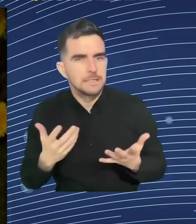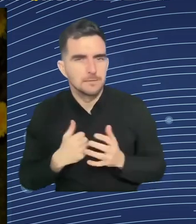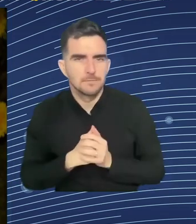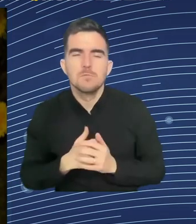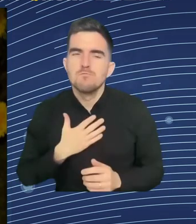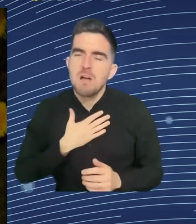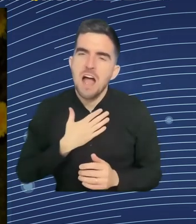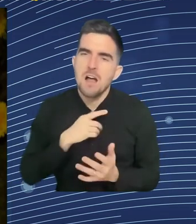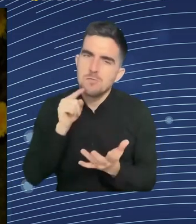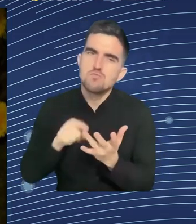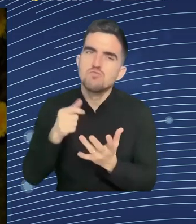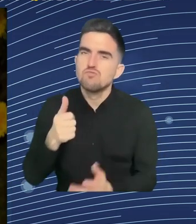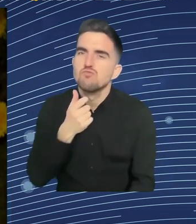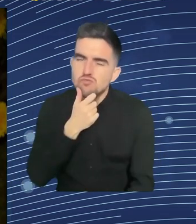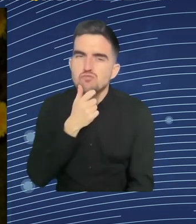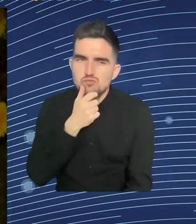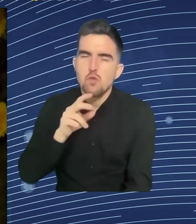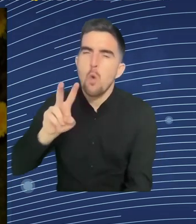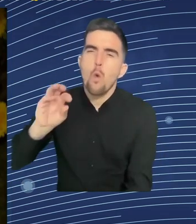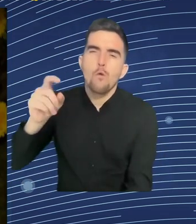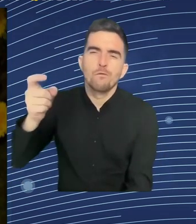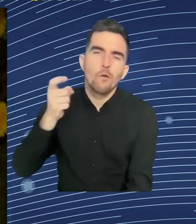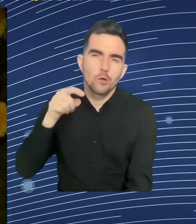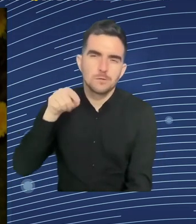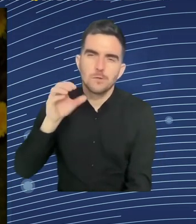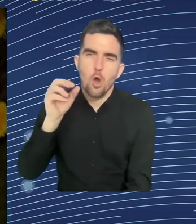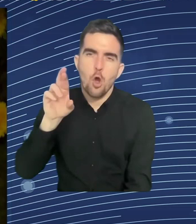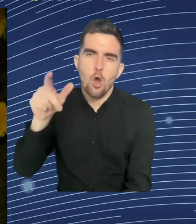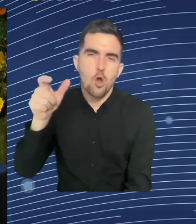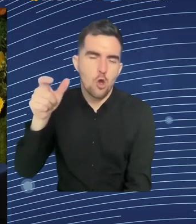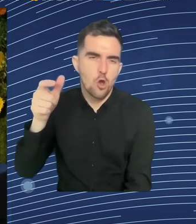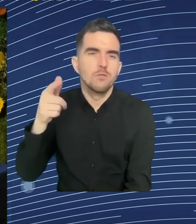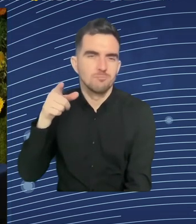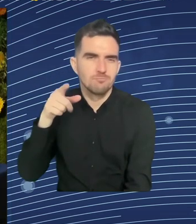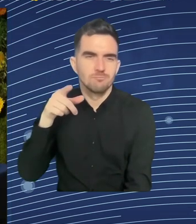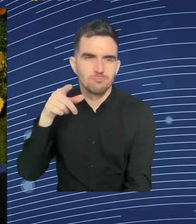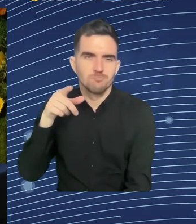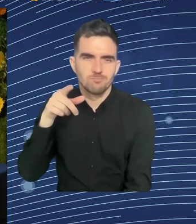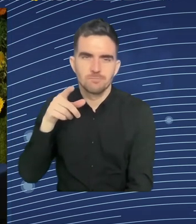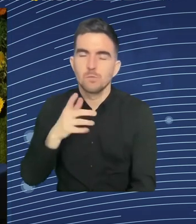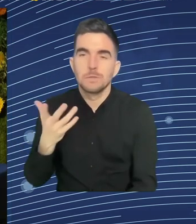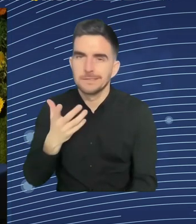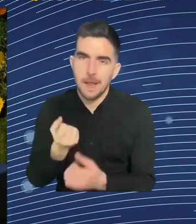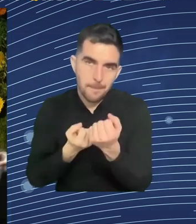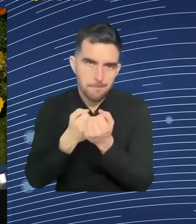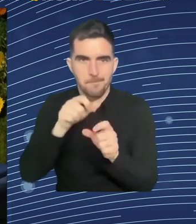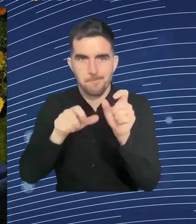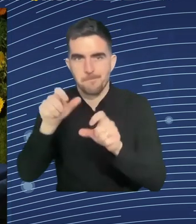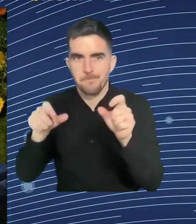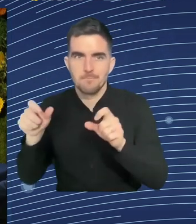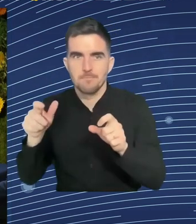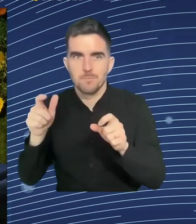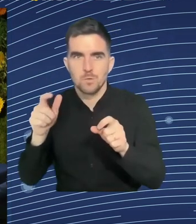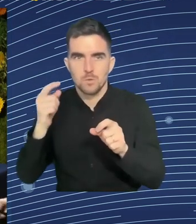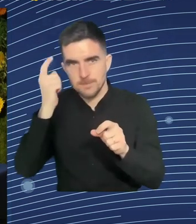help citizens participate to the public debate. Brilliant. Thank you very much. Also for making it very concrete.